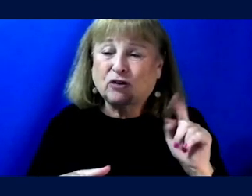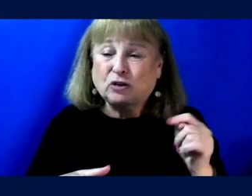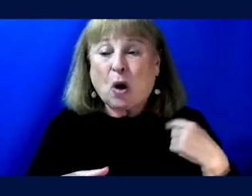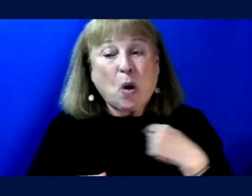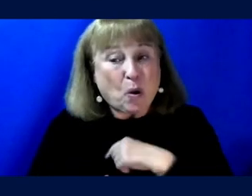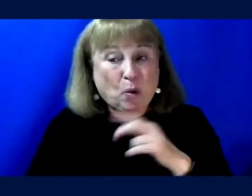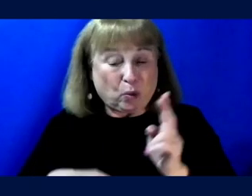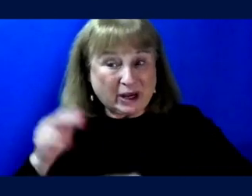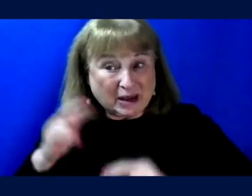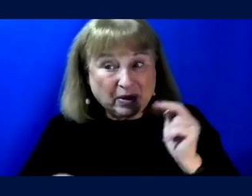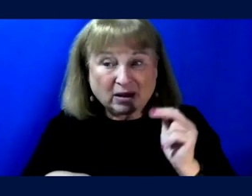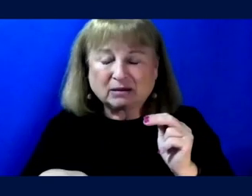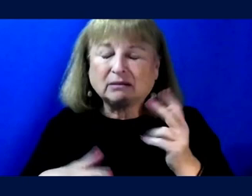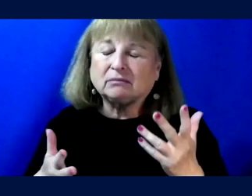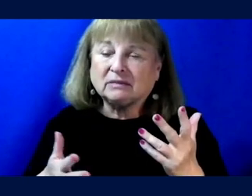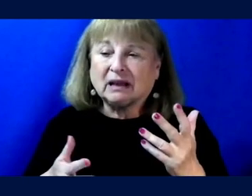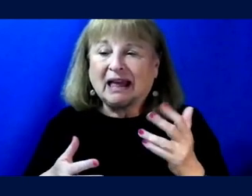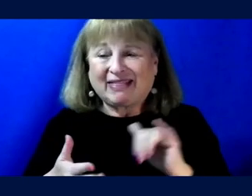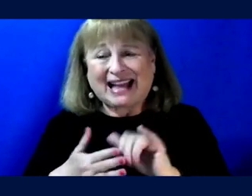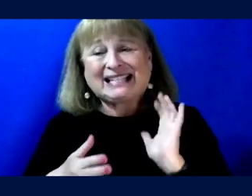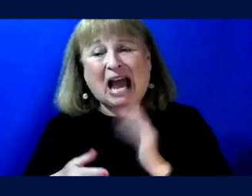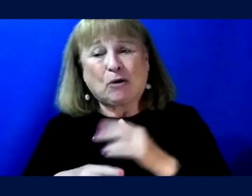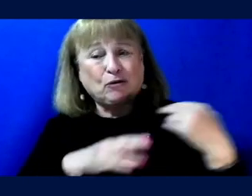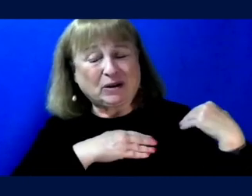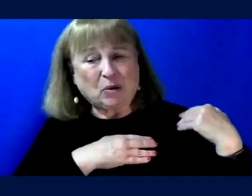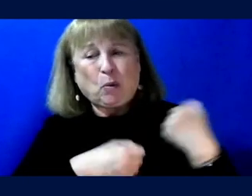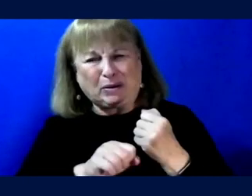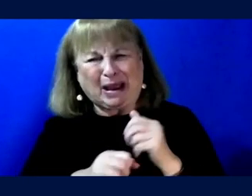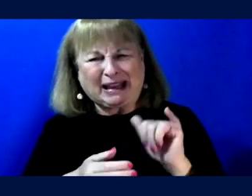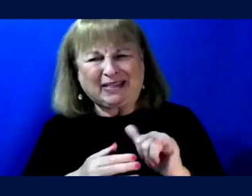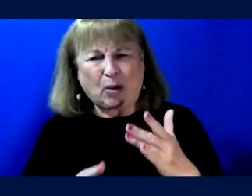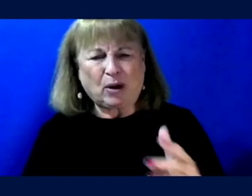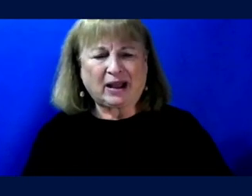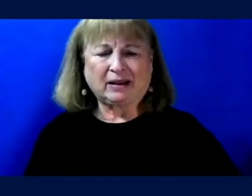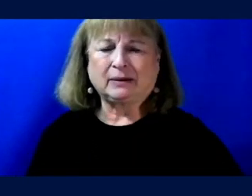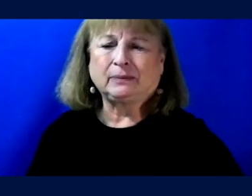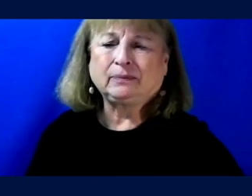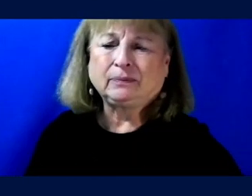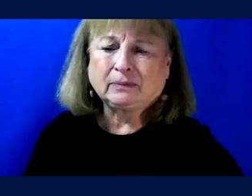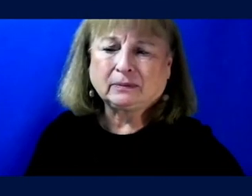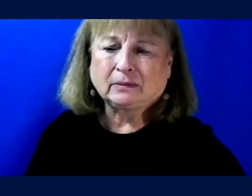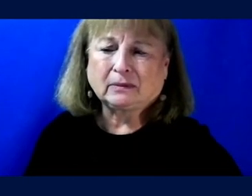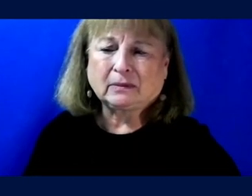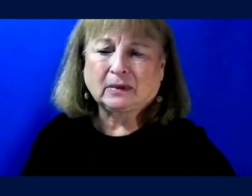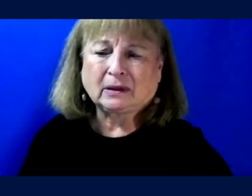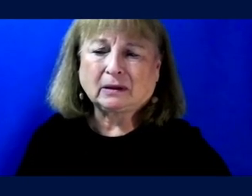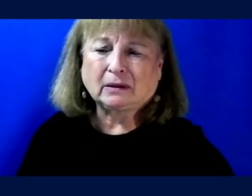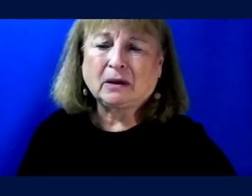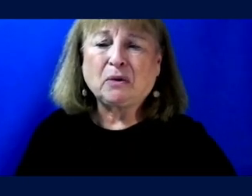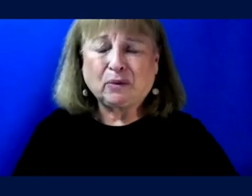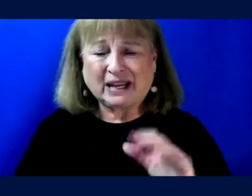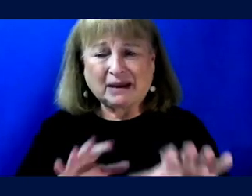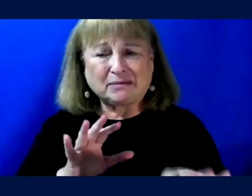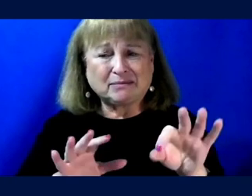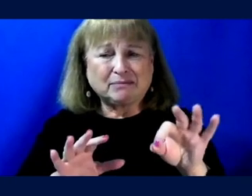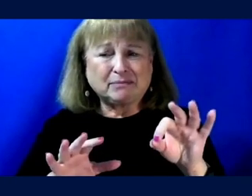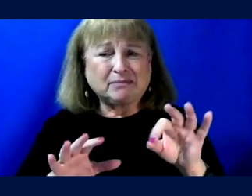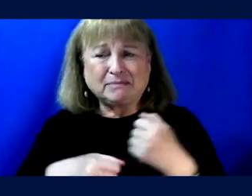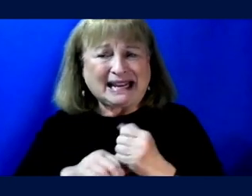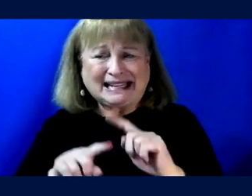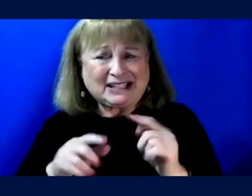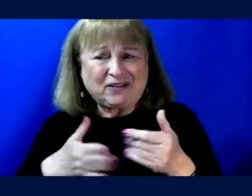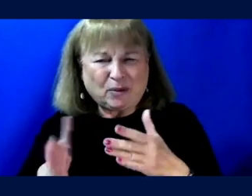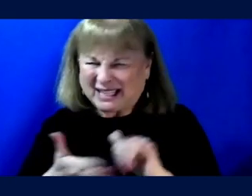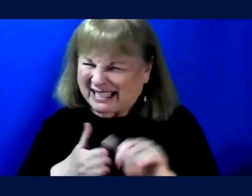the built environment is our responsibility. We make it this way. So we could choose to make it a different way at any time. Does that answer the question?